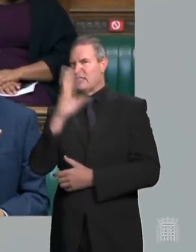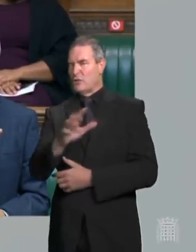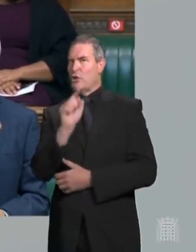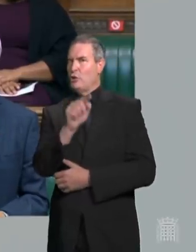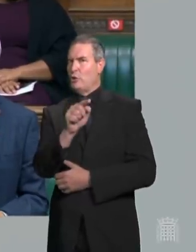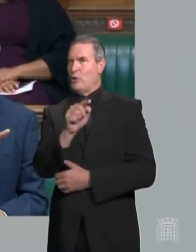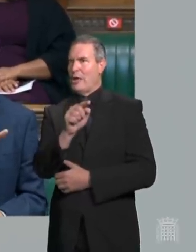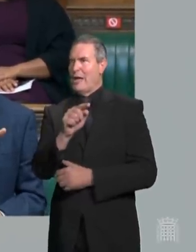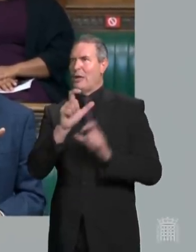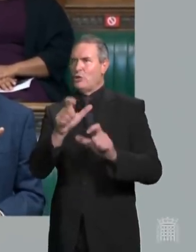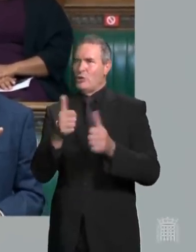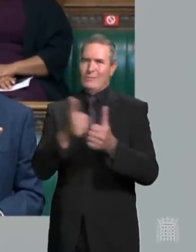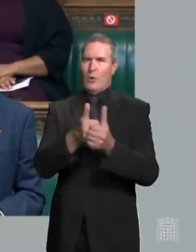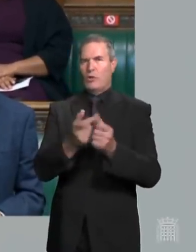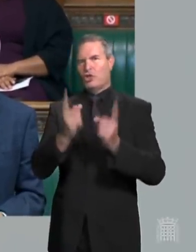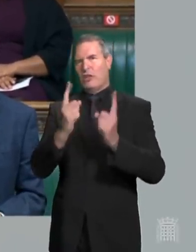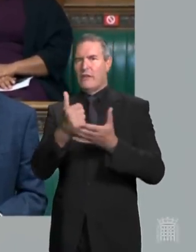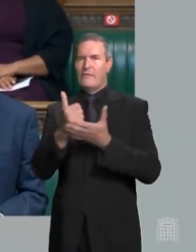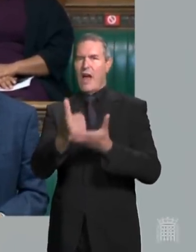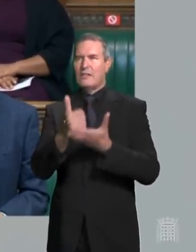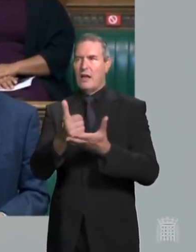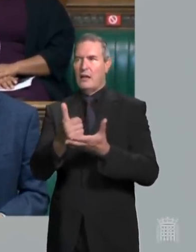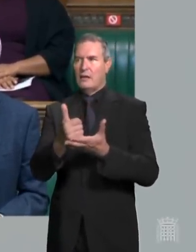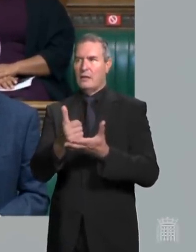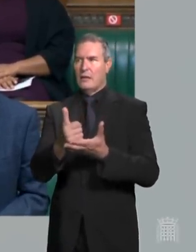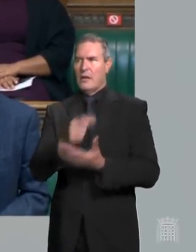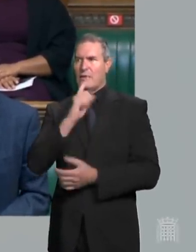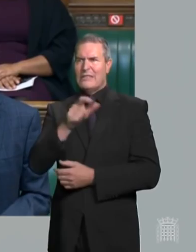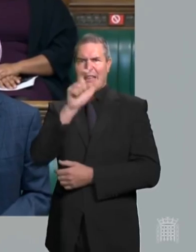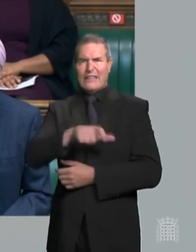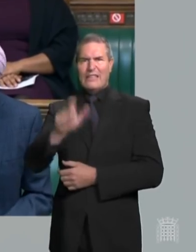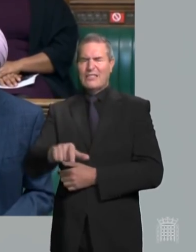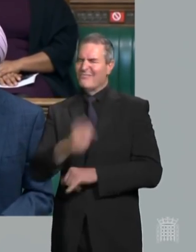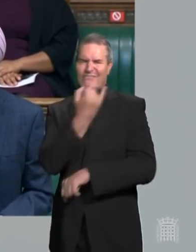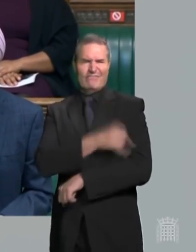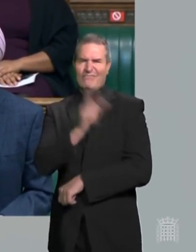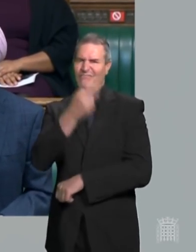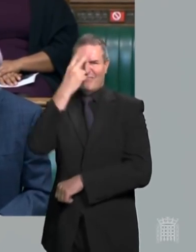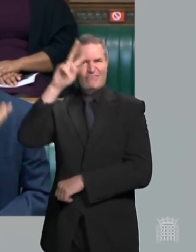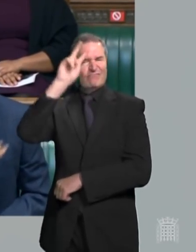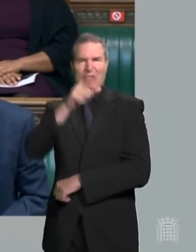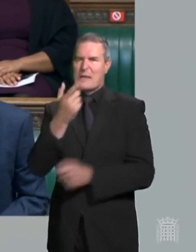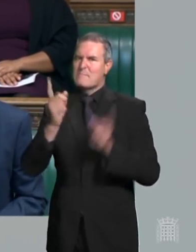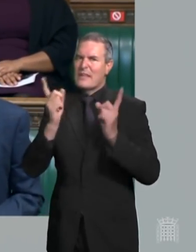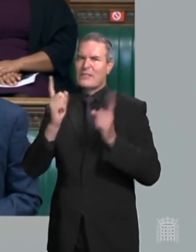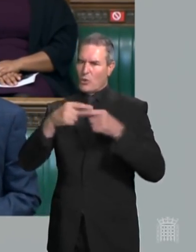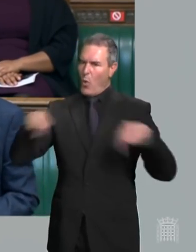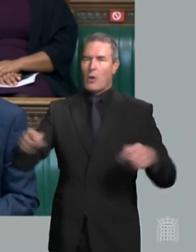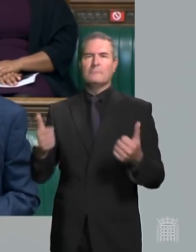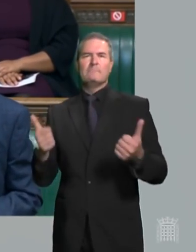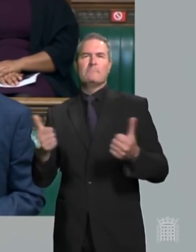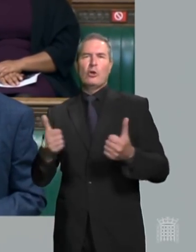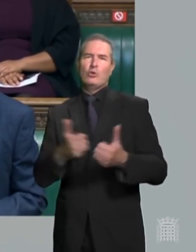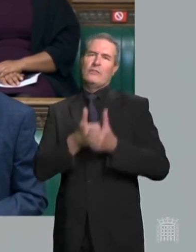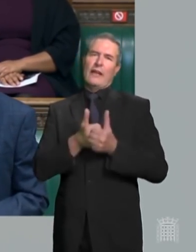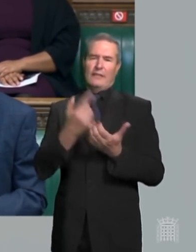order to carry favour with the Prime Minister's Chief Advisor we see psychophantic spineless hypocritical government ministers lining up to